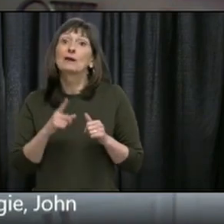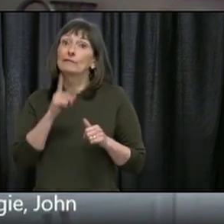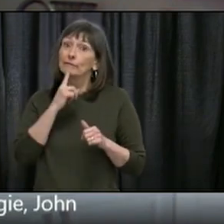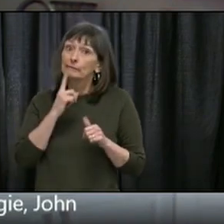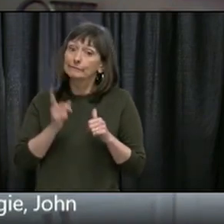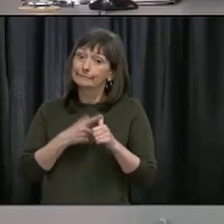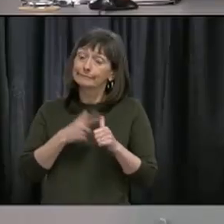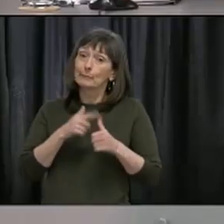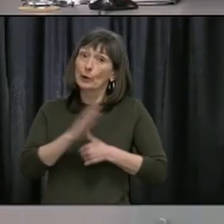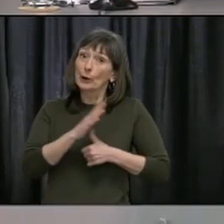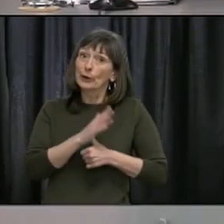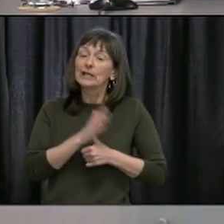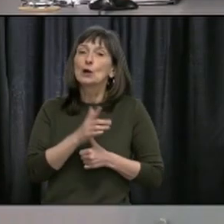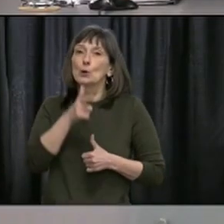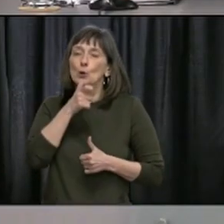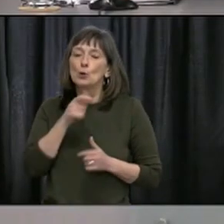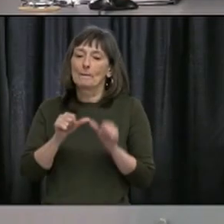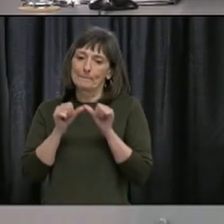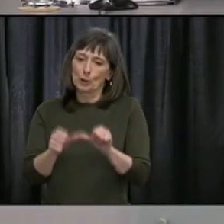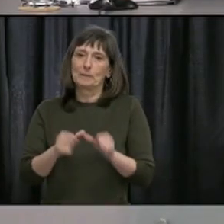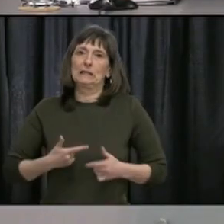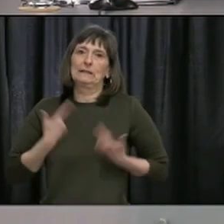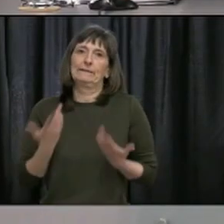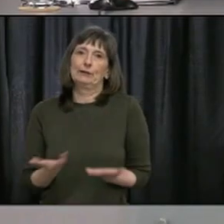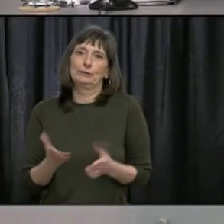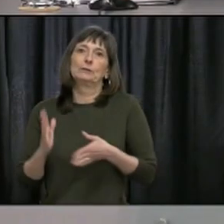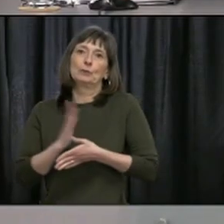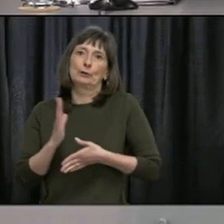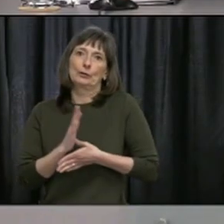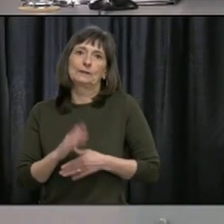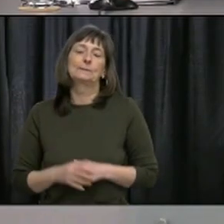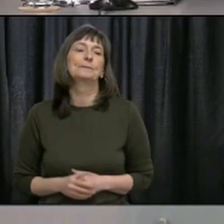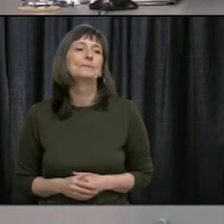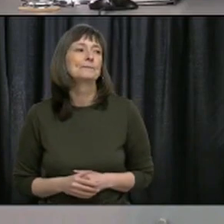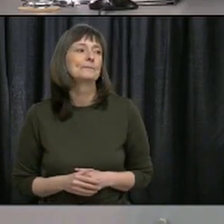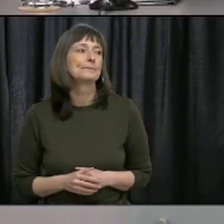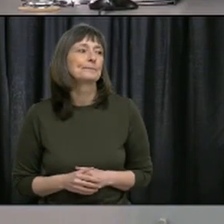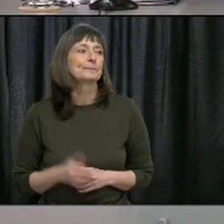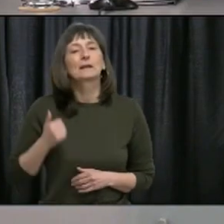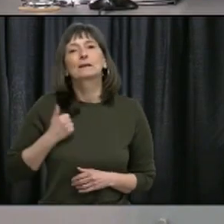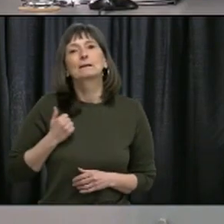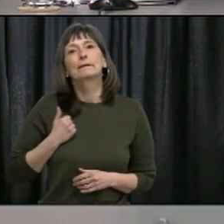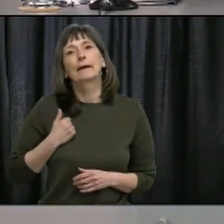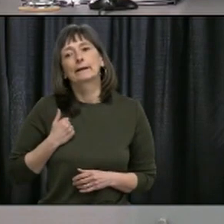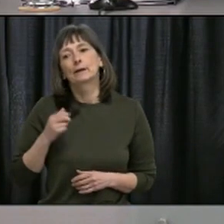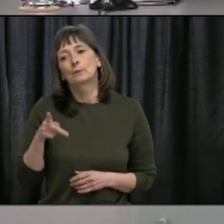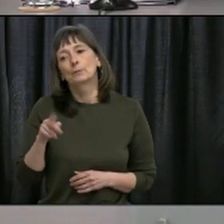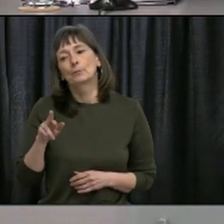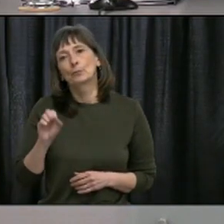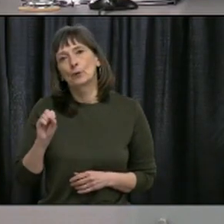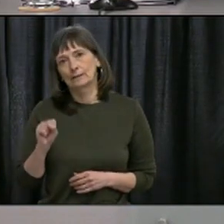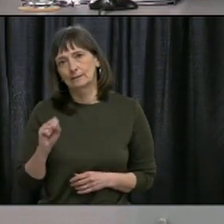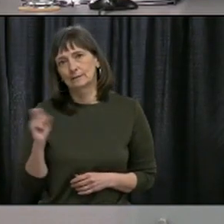Thank you. Our next questions are from Holly McKenzie-Souter of the Canadian Press. Please go ahead.